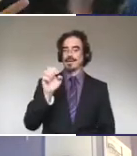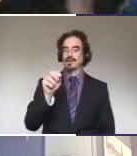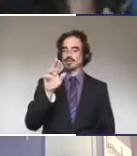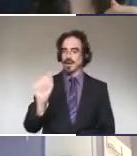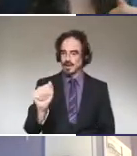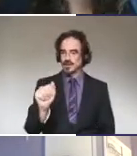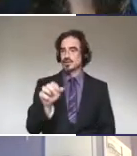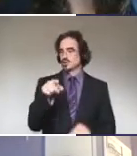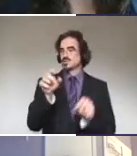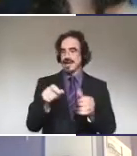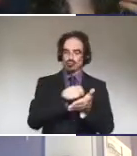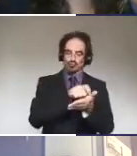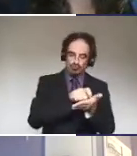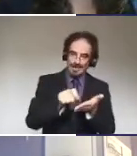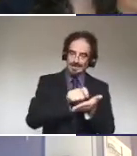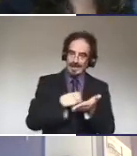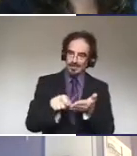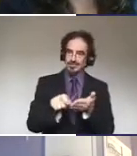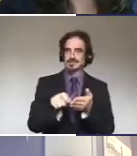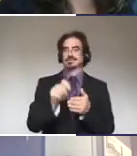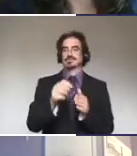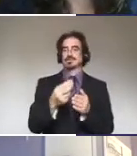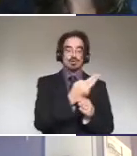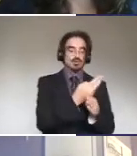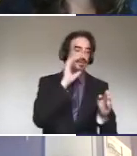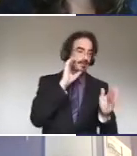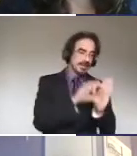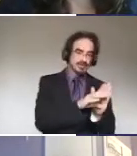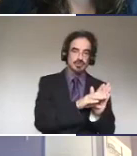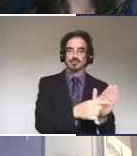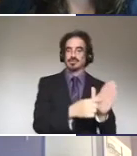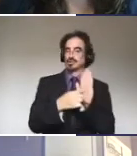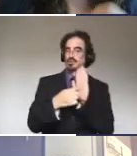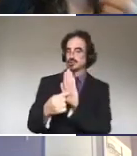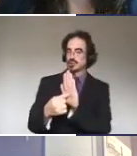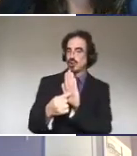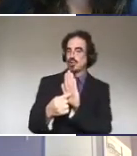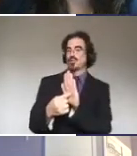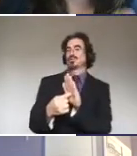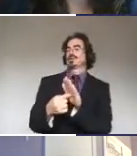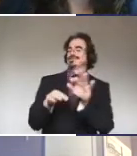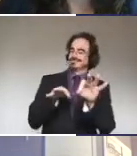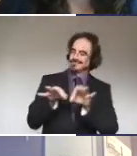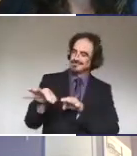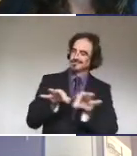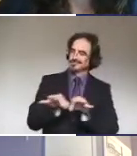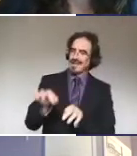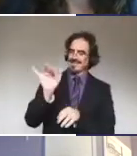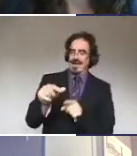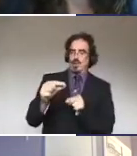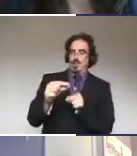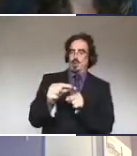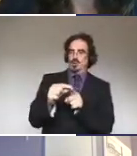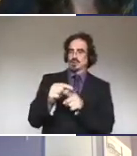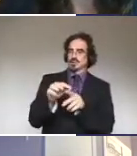get a picture, you know, explain it, give them that basis to understand the word that you're going to be talking about first.